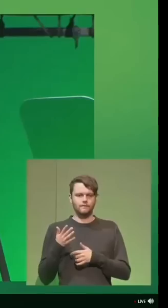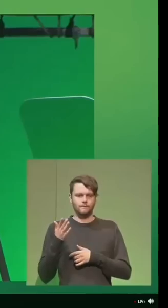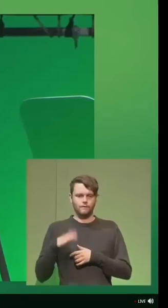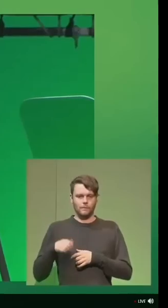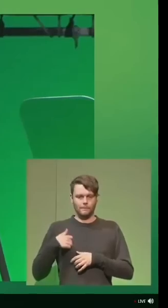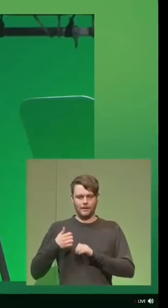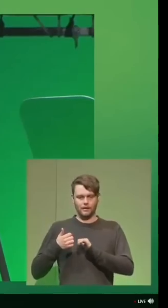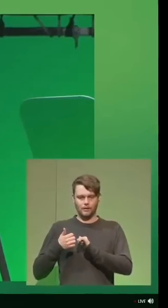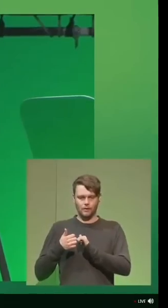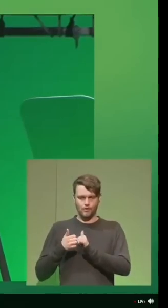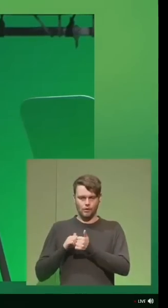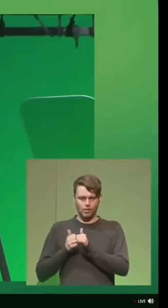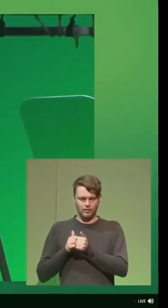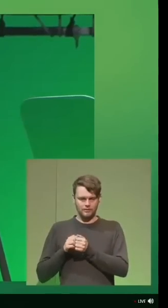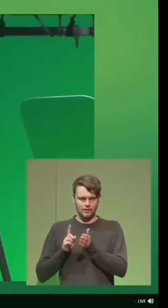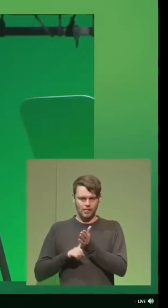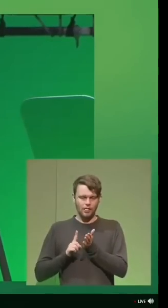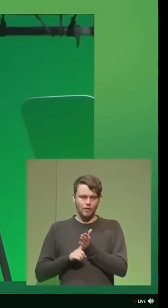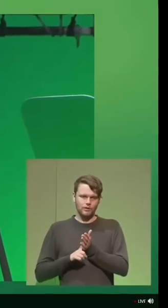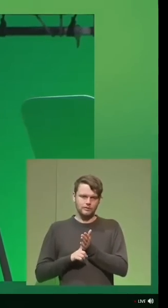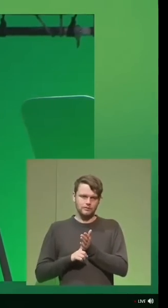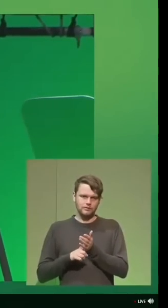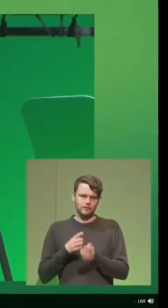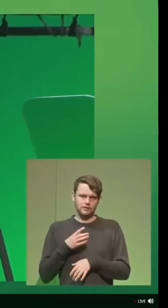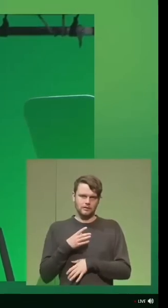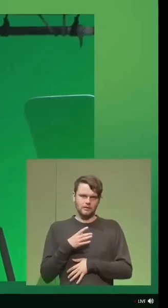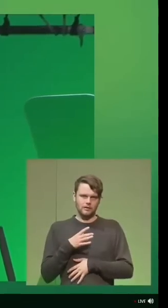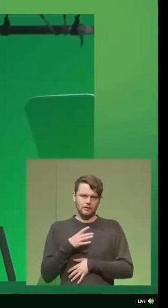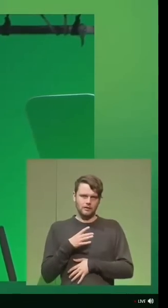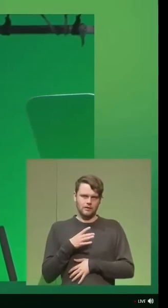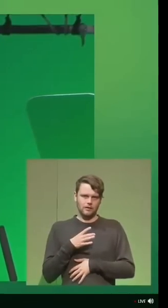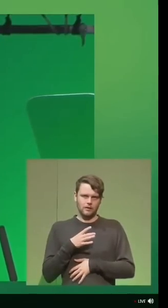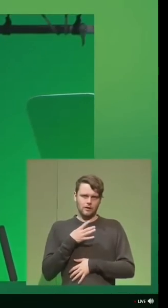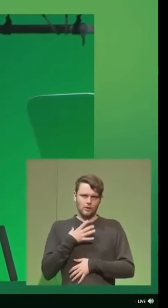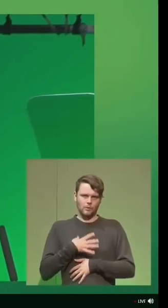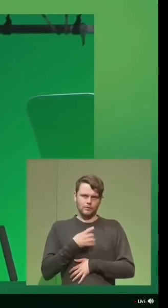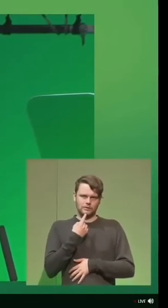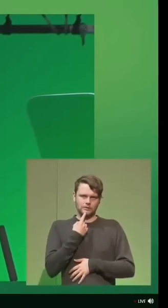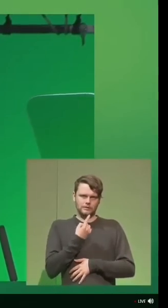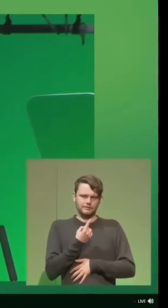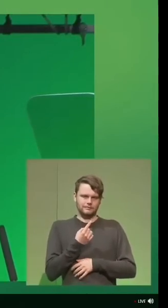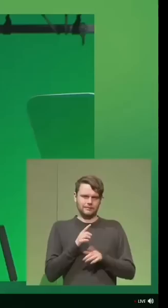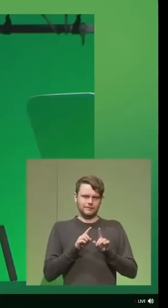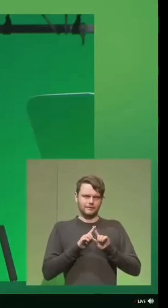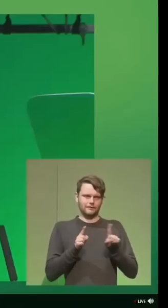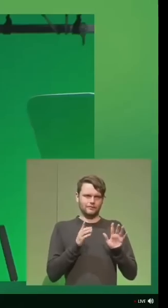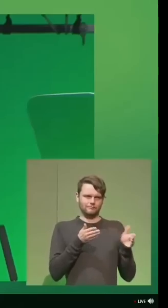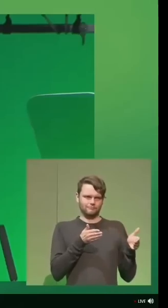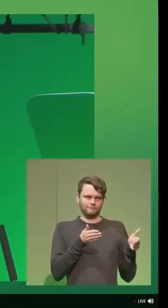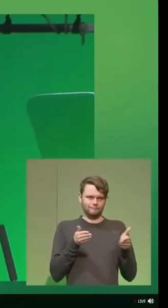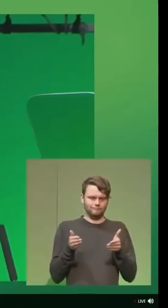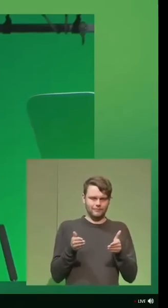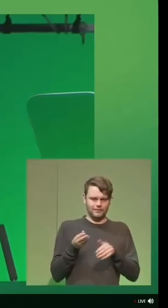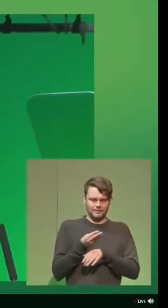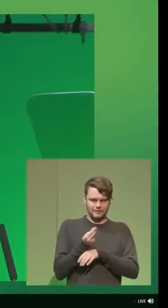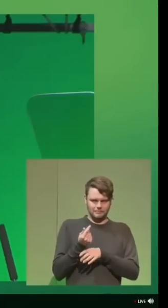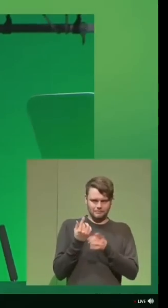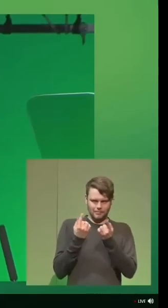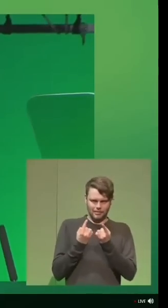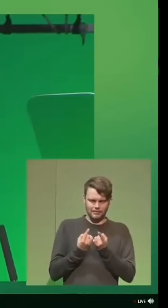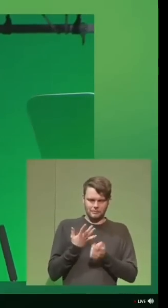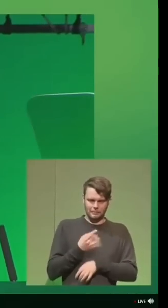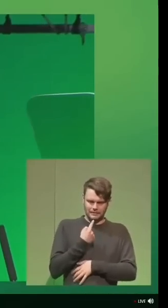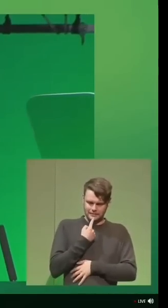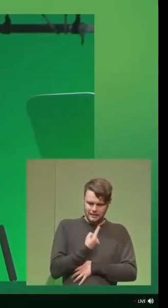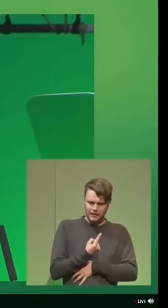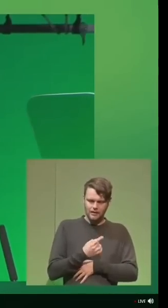my colleagues at Lloyd's, I just need to put a slightly different slant on some of the things that have been